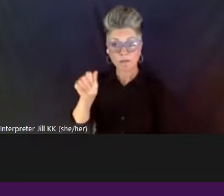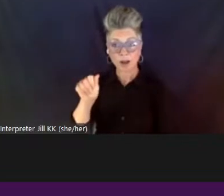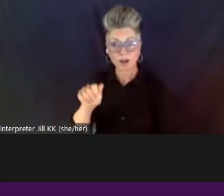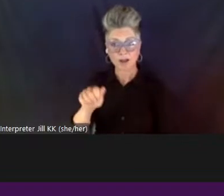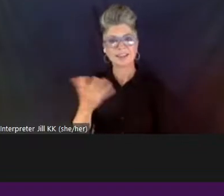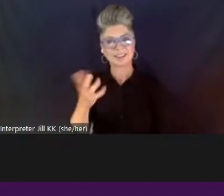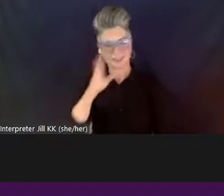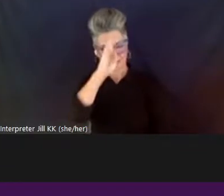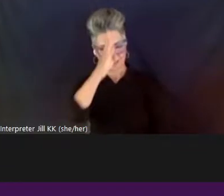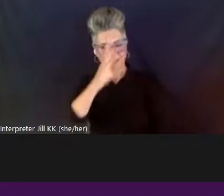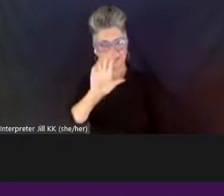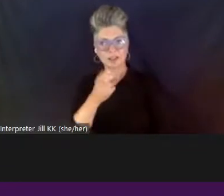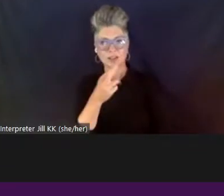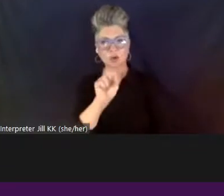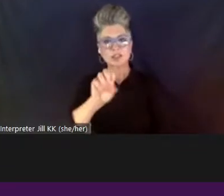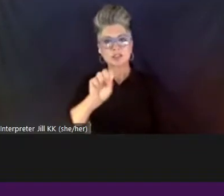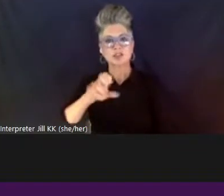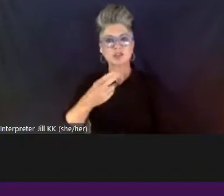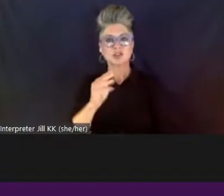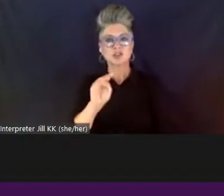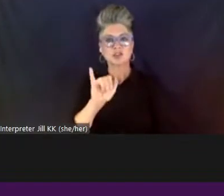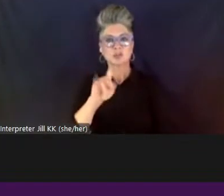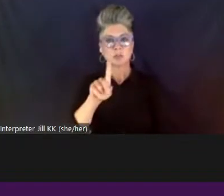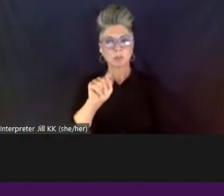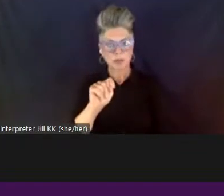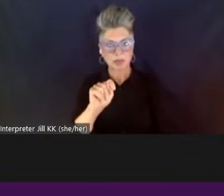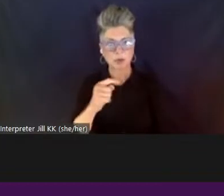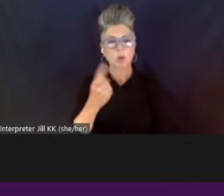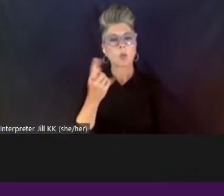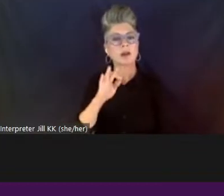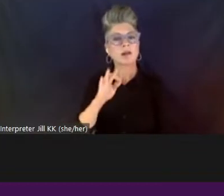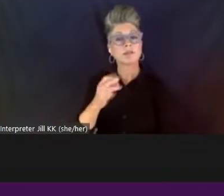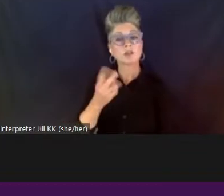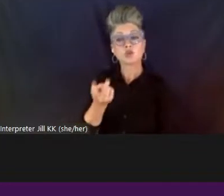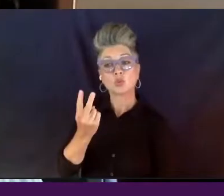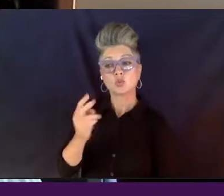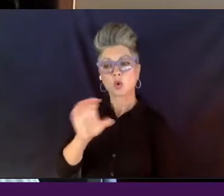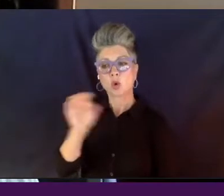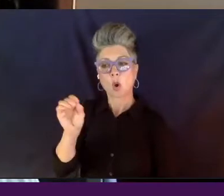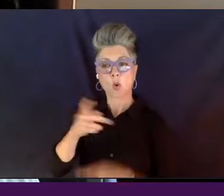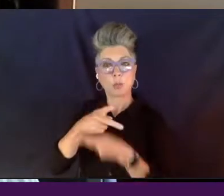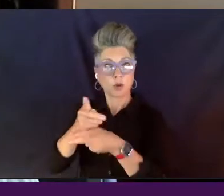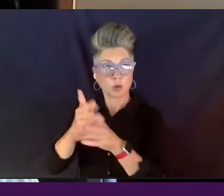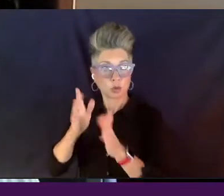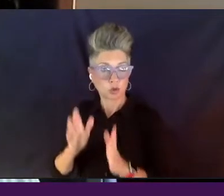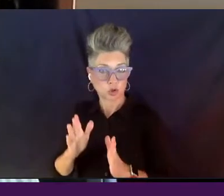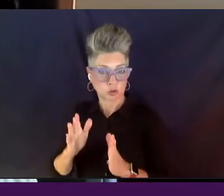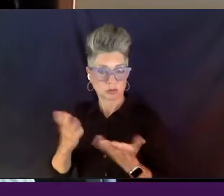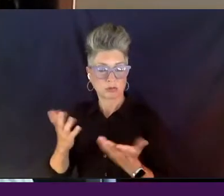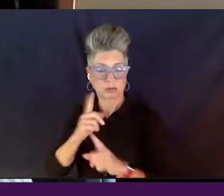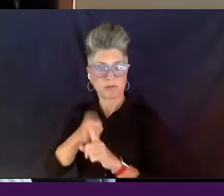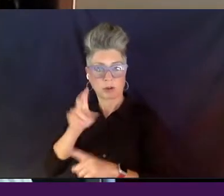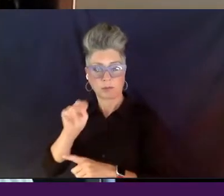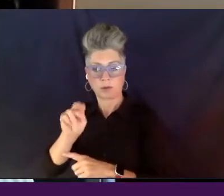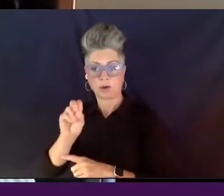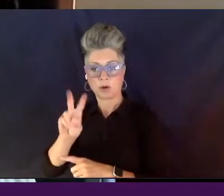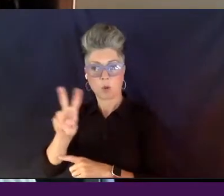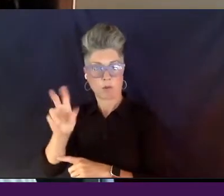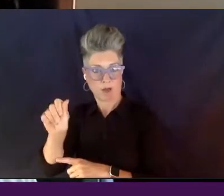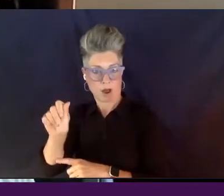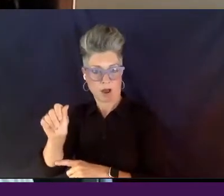I'm Chris Schmidt, one of the two co-executive producers of Nova. And I think as many of you know, Nova is a